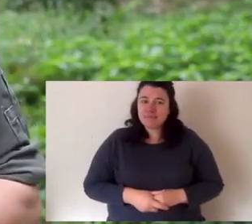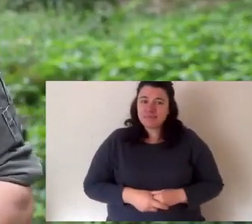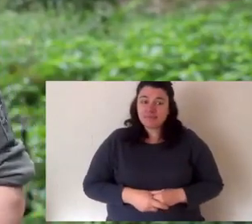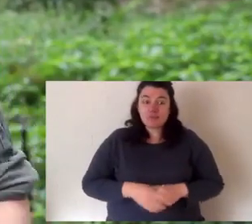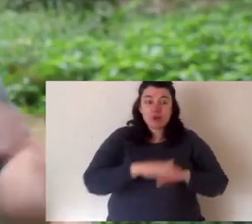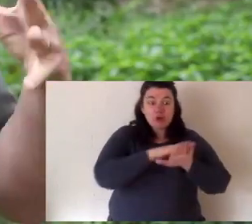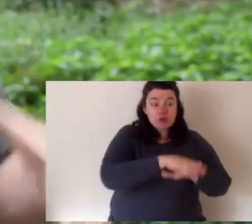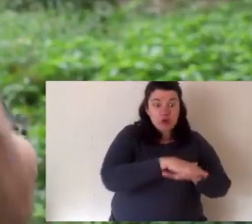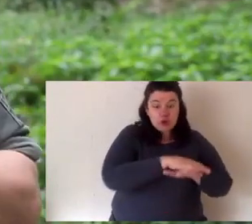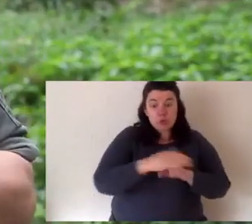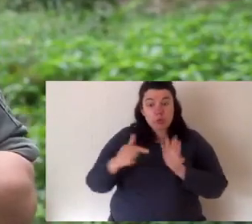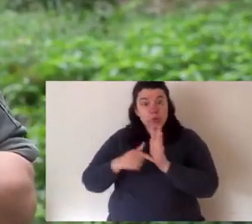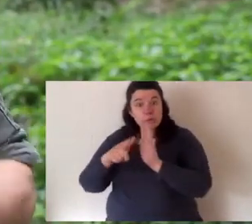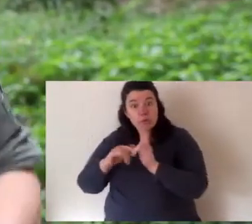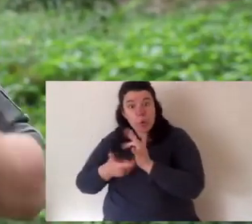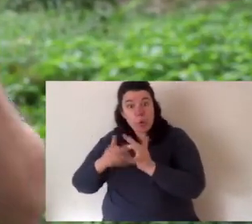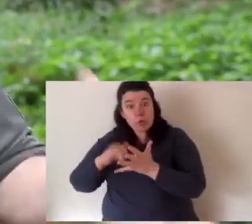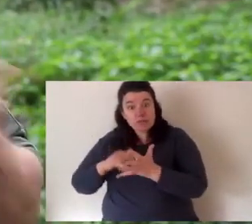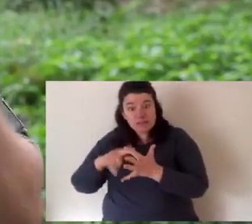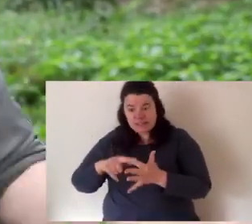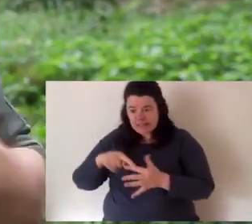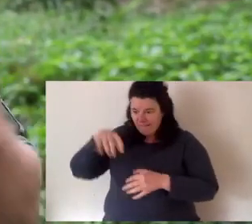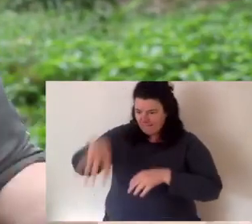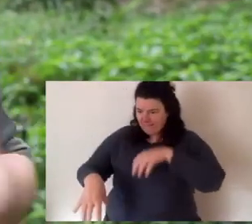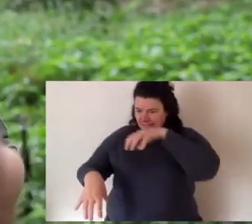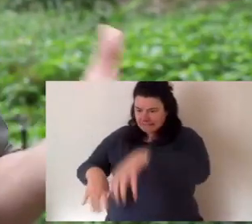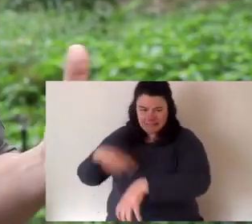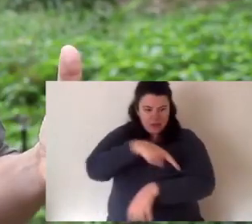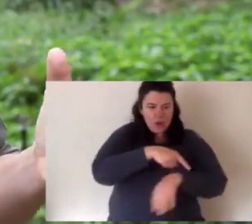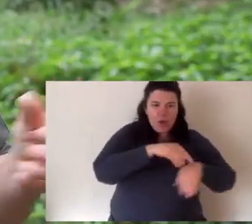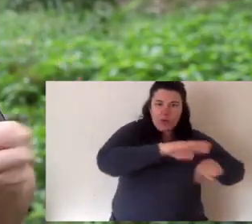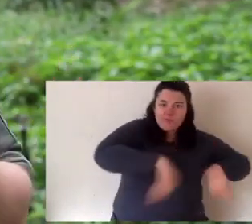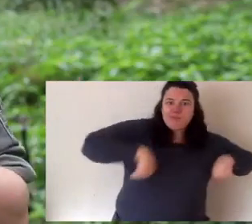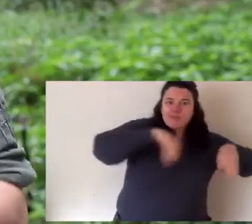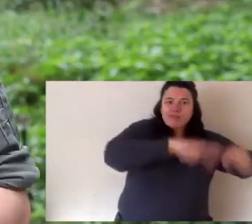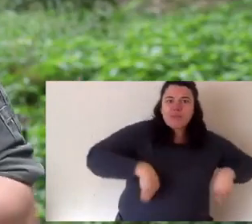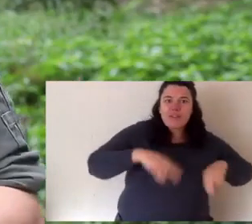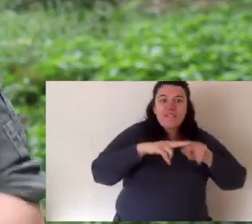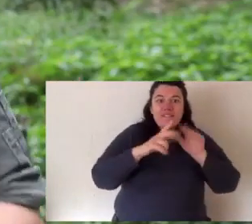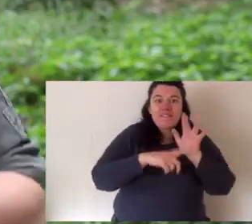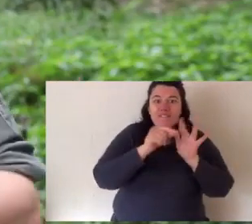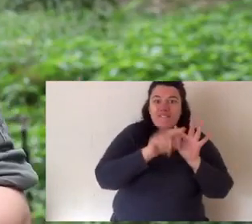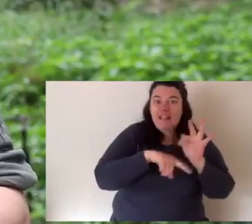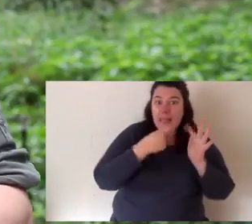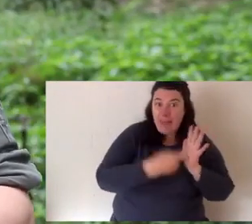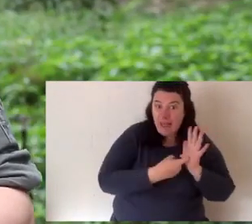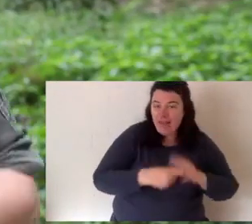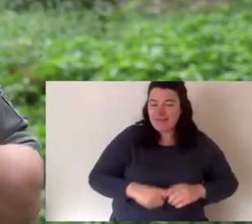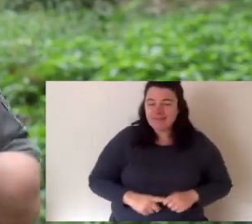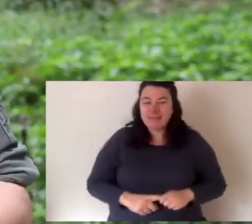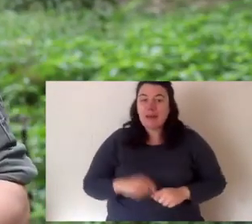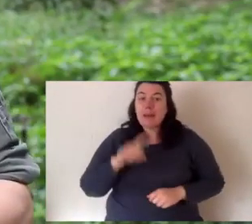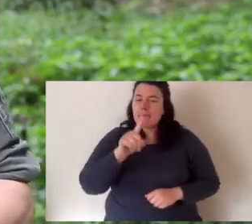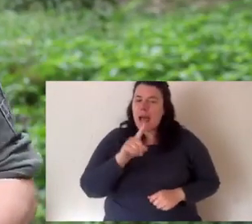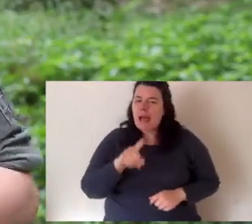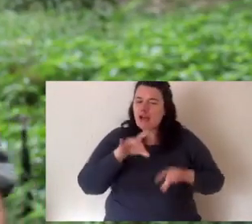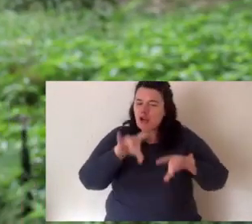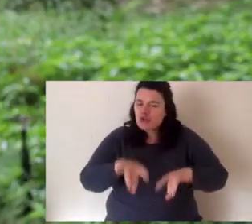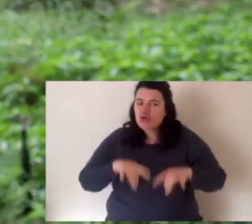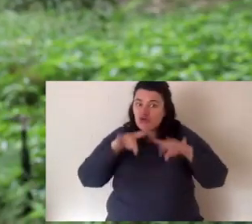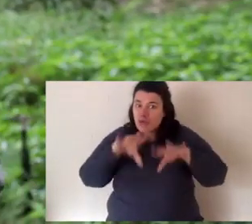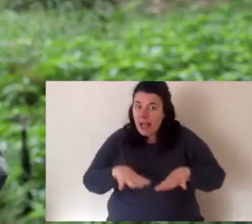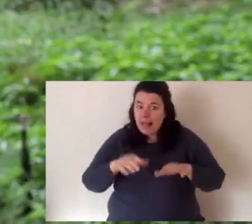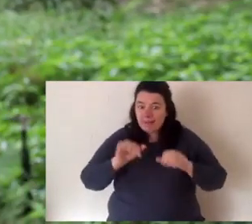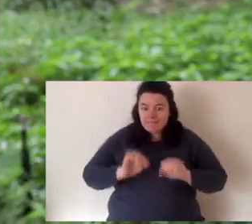Galapagos tortoise have feet. And that's one easy way to distinguish between. But Australian freshwater turtles, most are